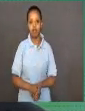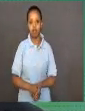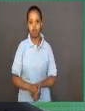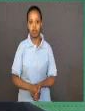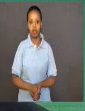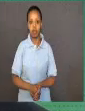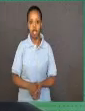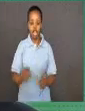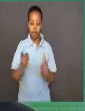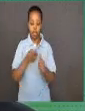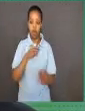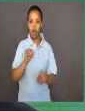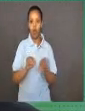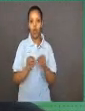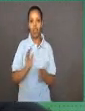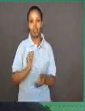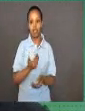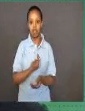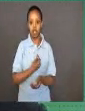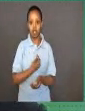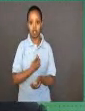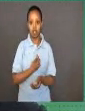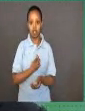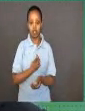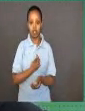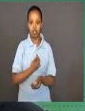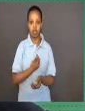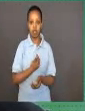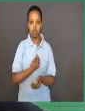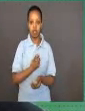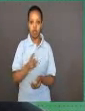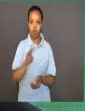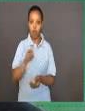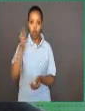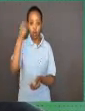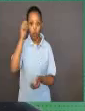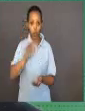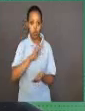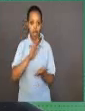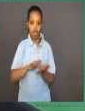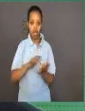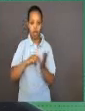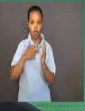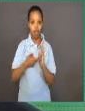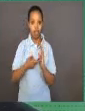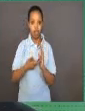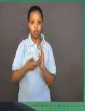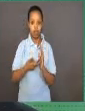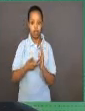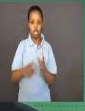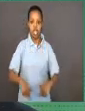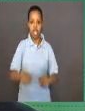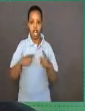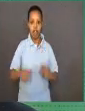our first activity, explain the difference between the eternity of